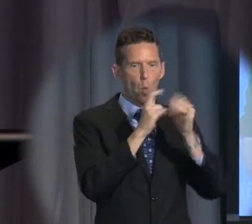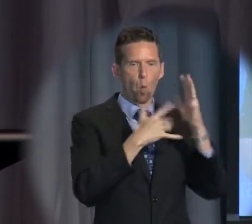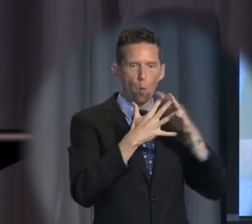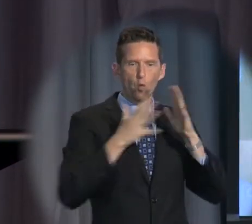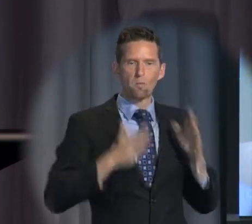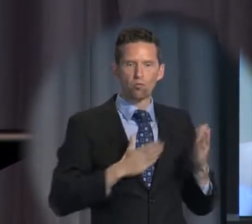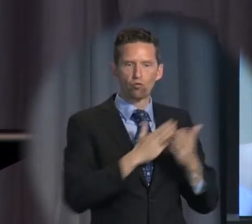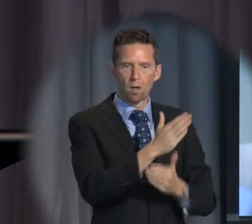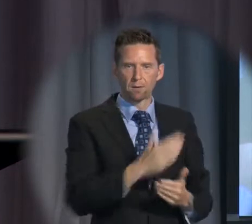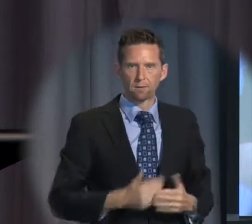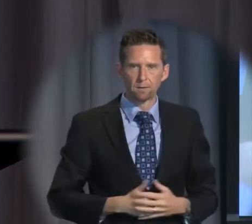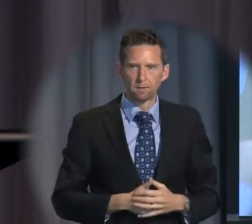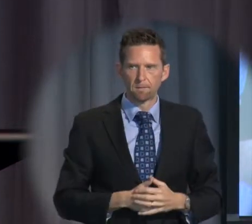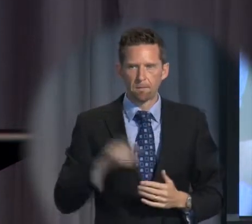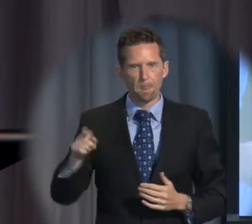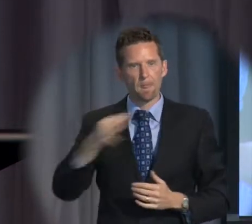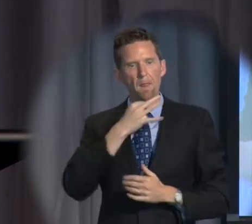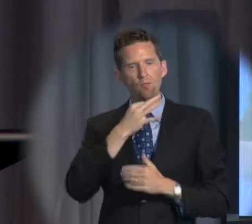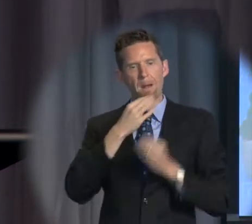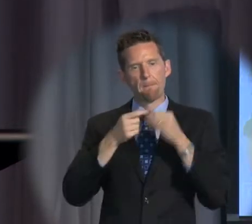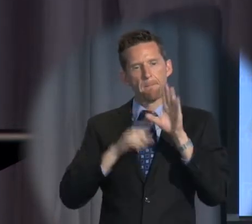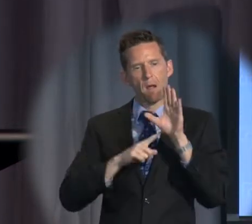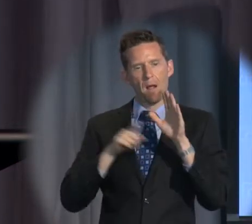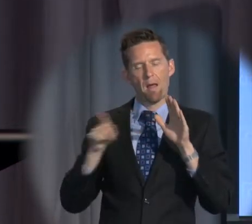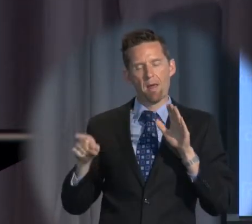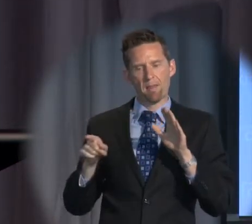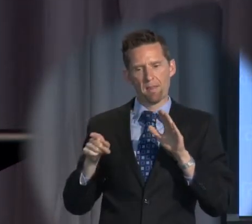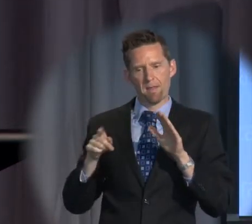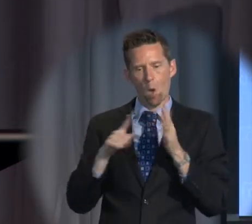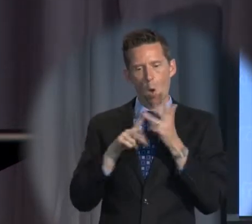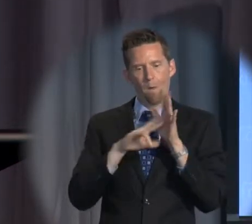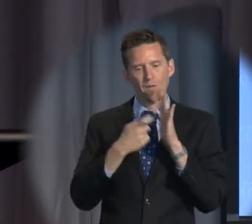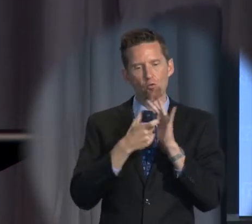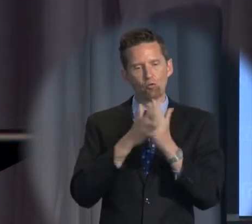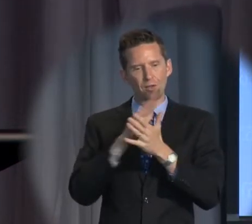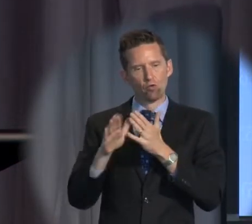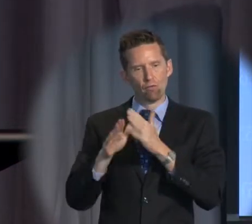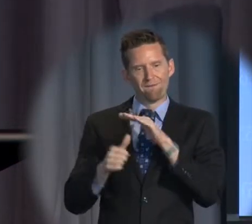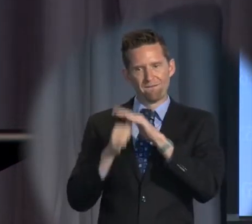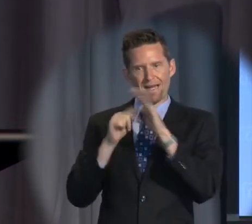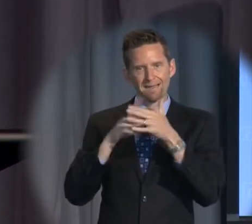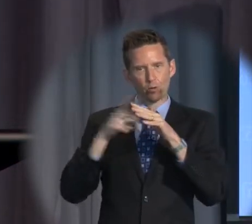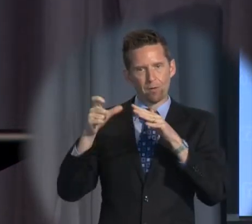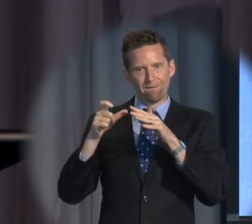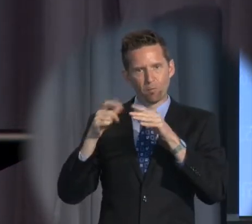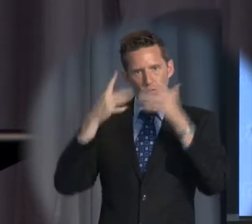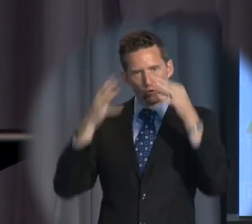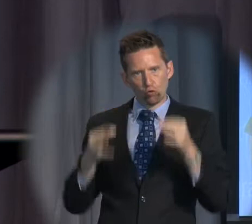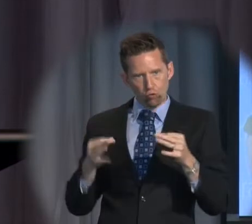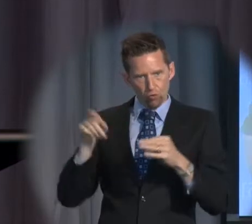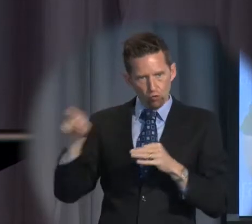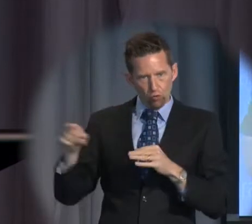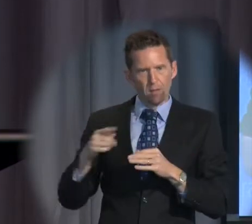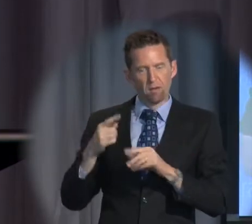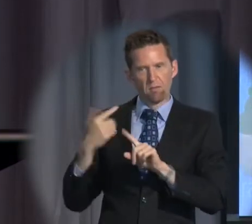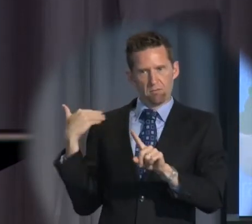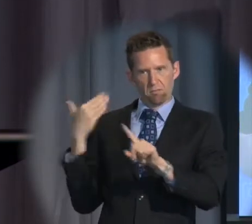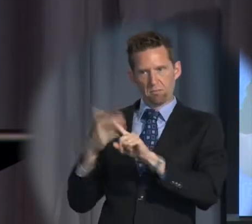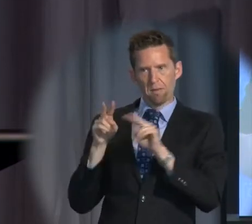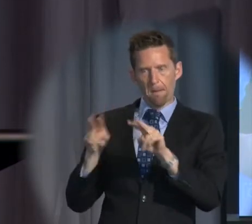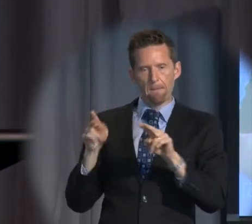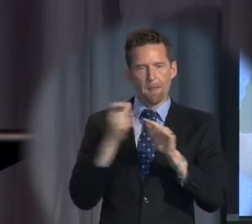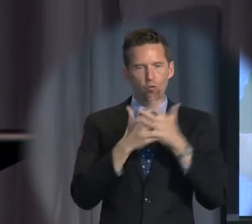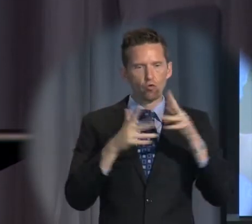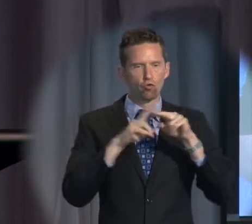Indeed, the threat posed by the overreach of executive discretion has long been recognised, and in particular by our former Chief